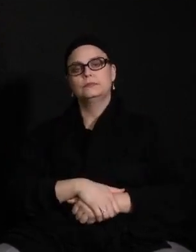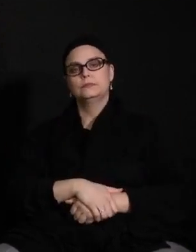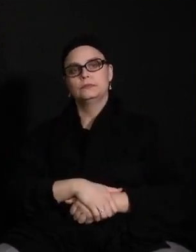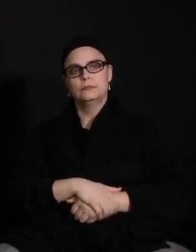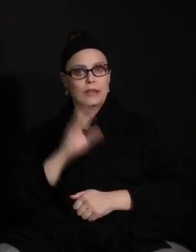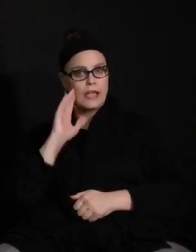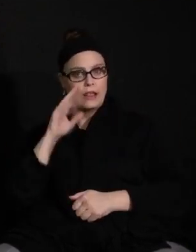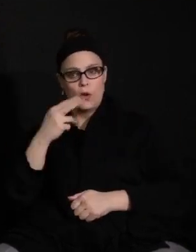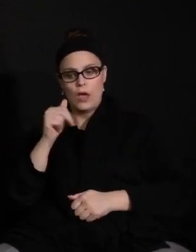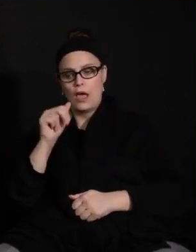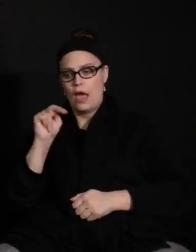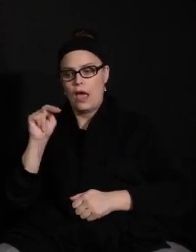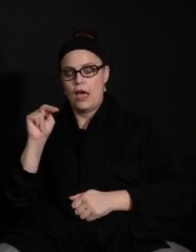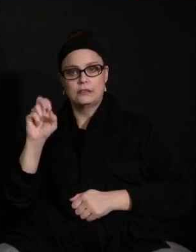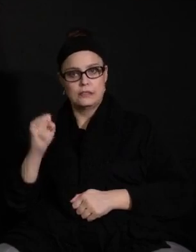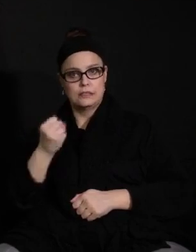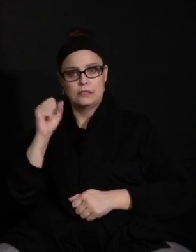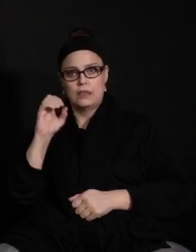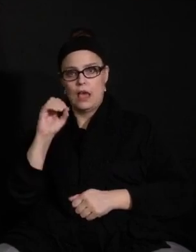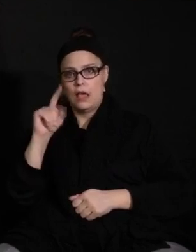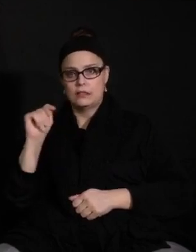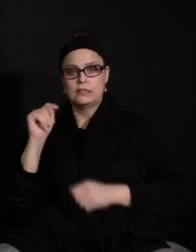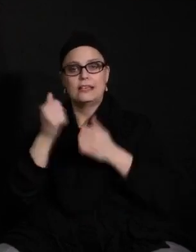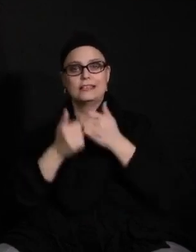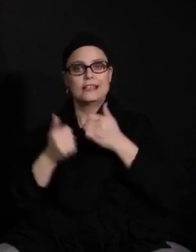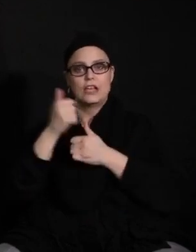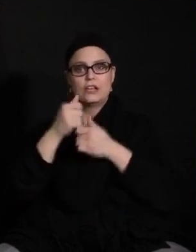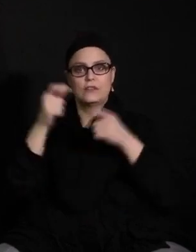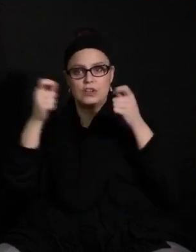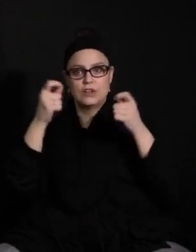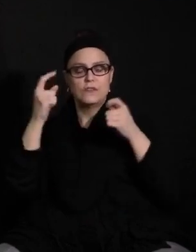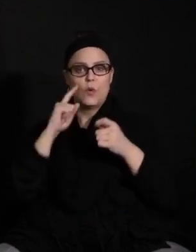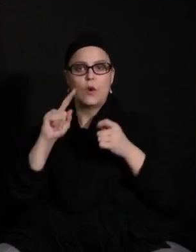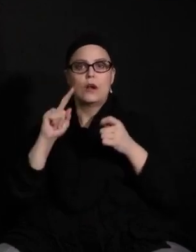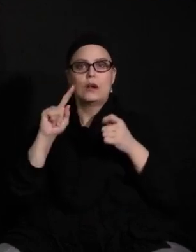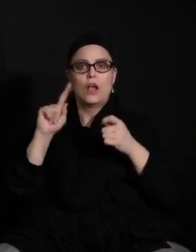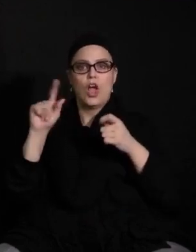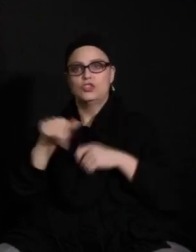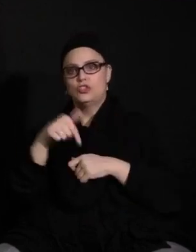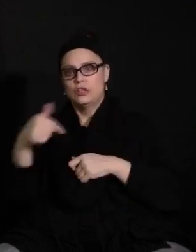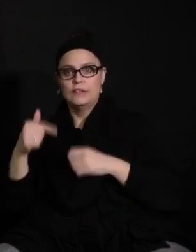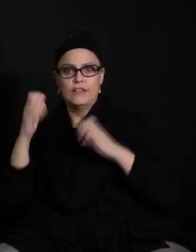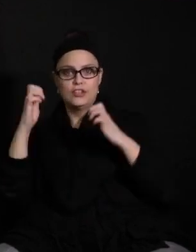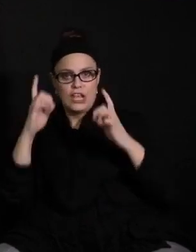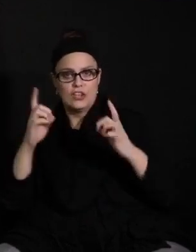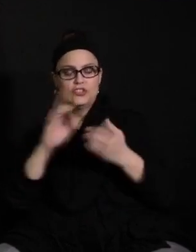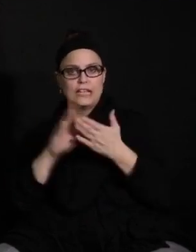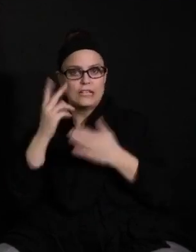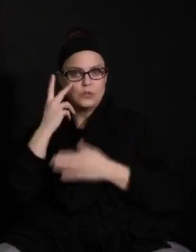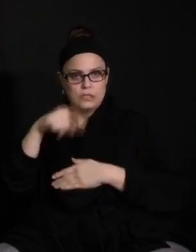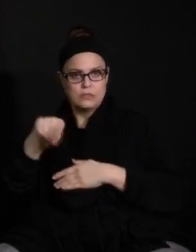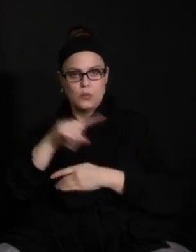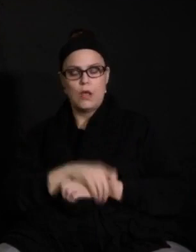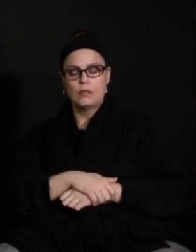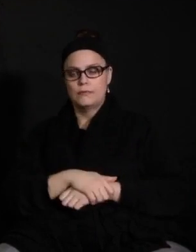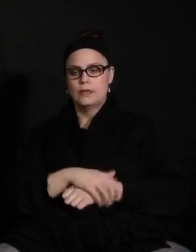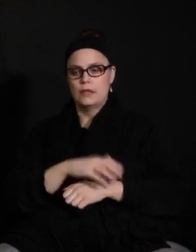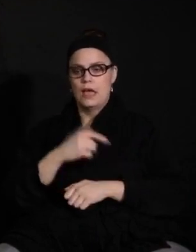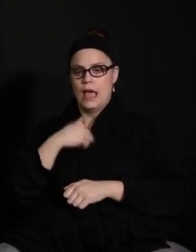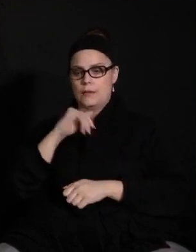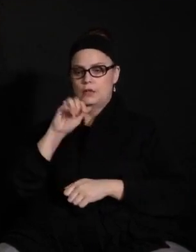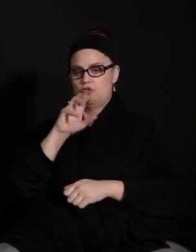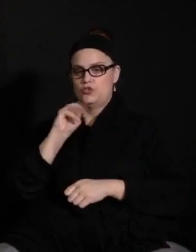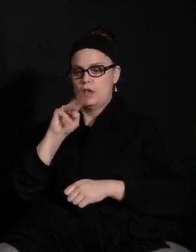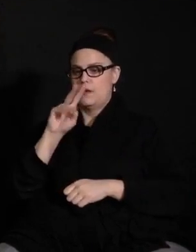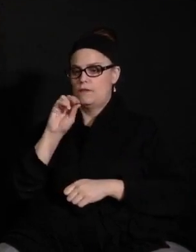Hello, I'm Hans Ott, Executive Director for Digital and Alternative Education. Nice to see you all. Good evening. I'm Jim